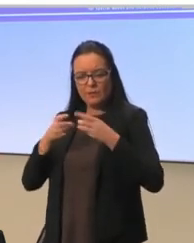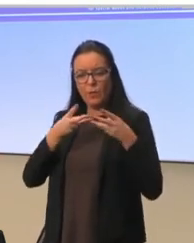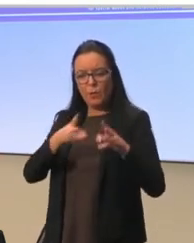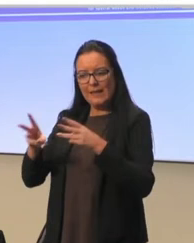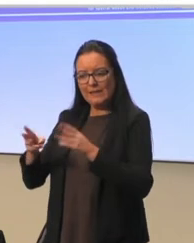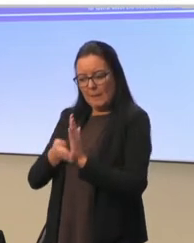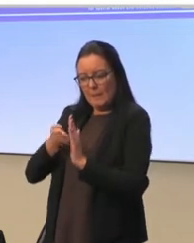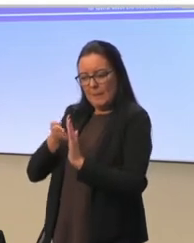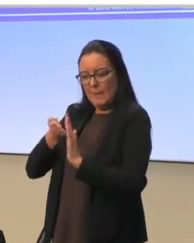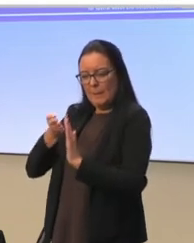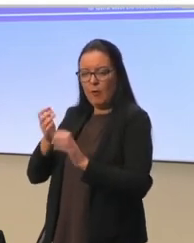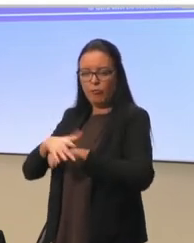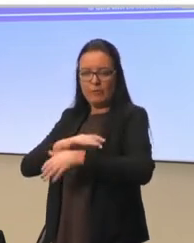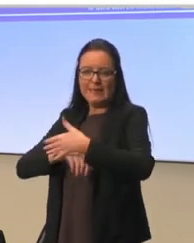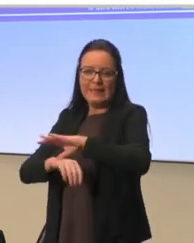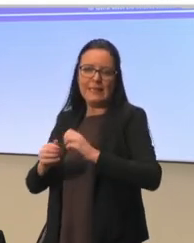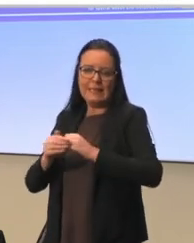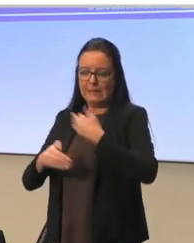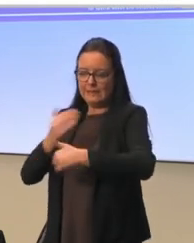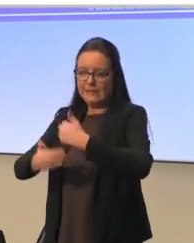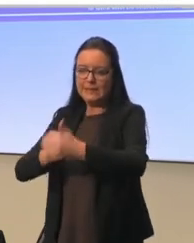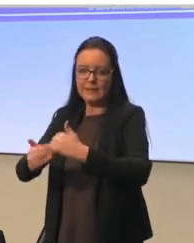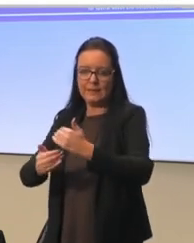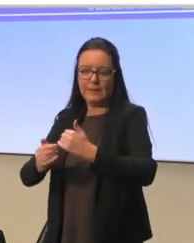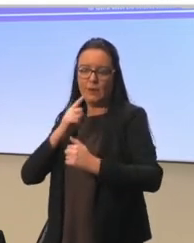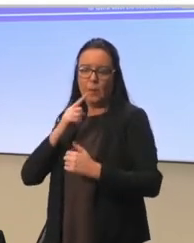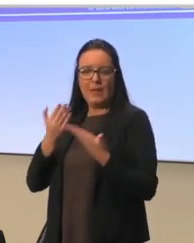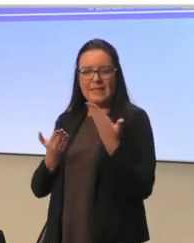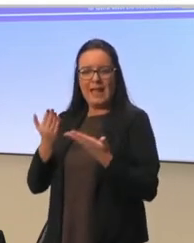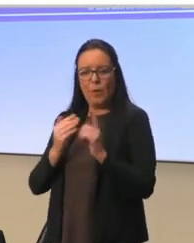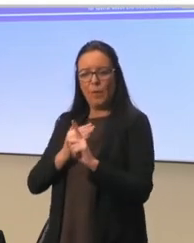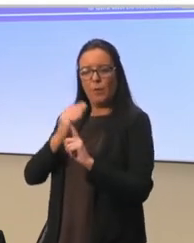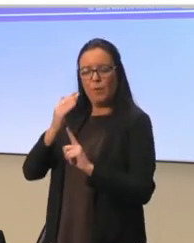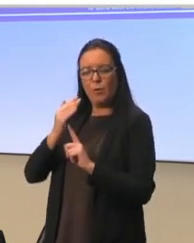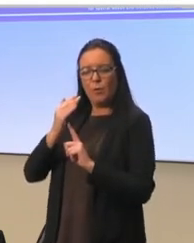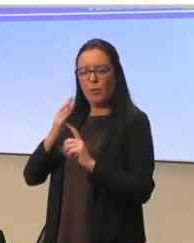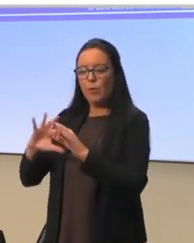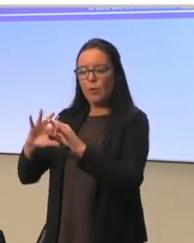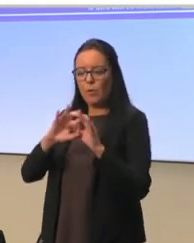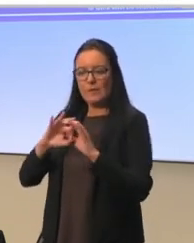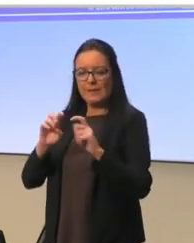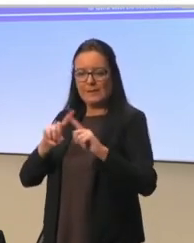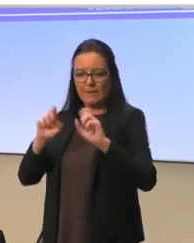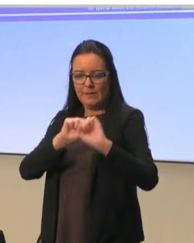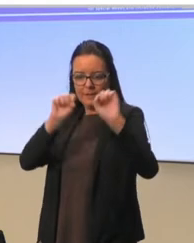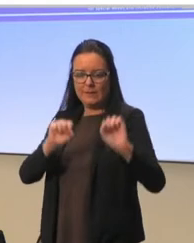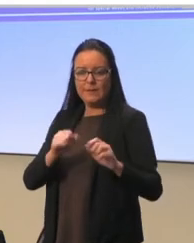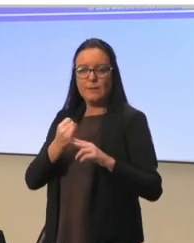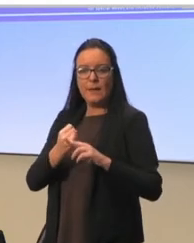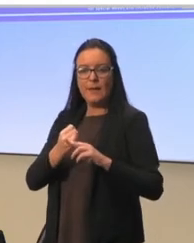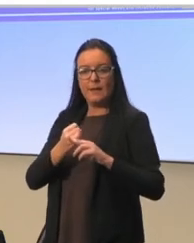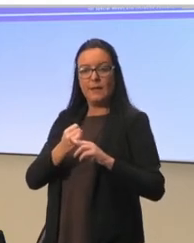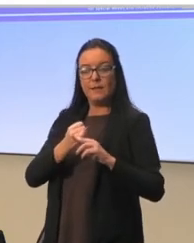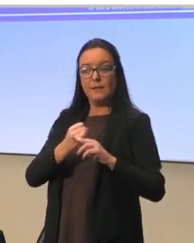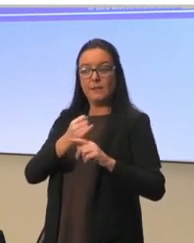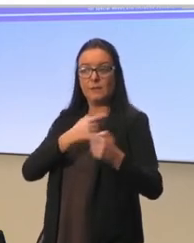And also, another question is how to improve coordination in education systems and among countries. And this is one of our goals in the agency and